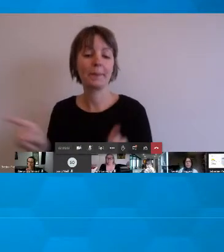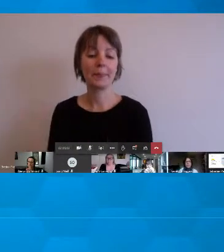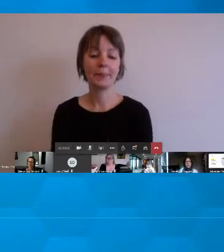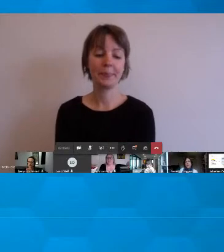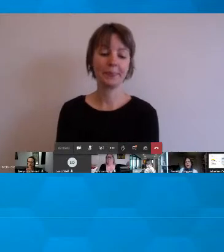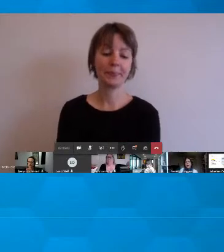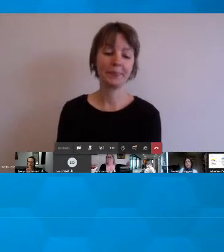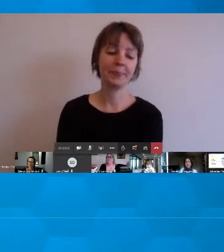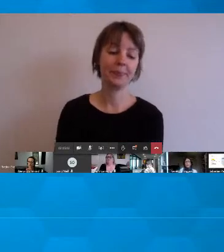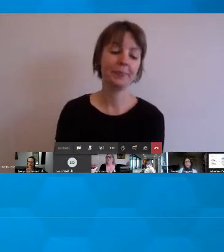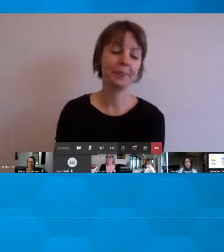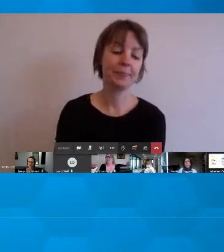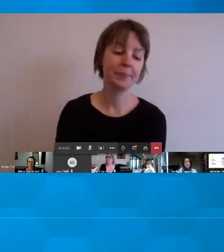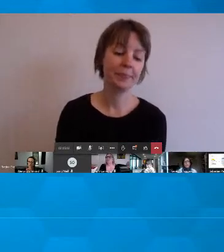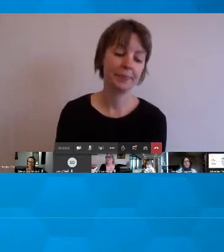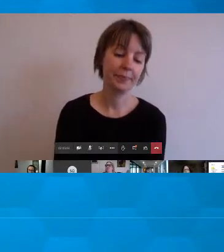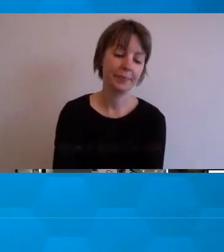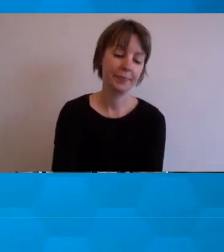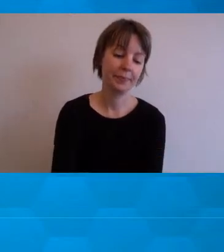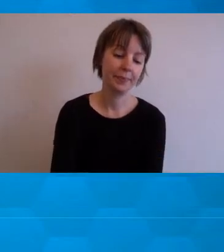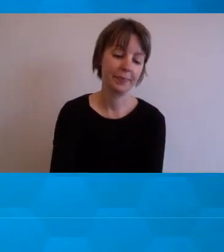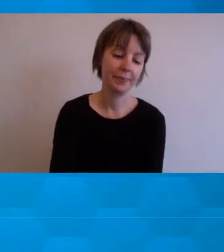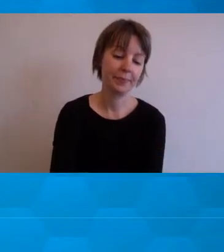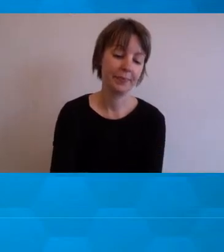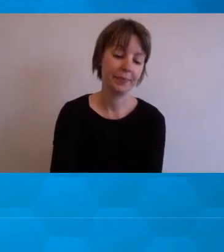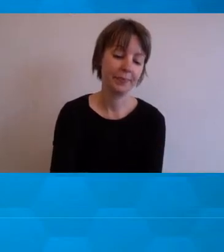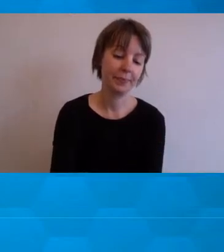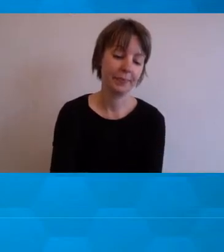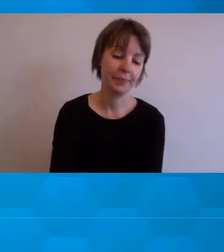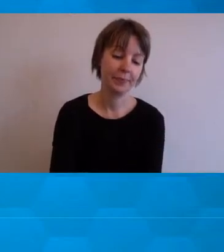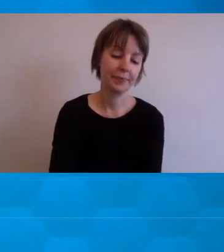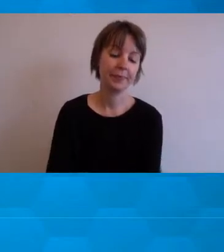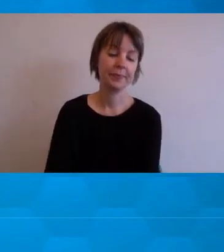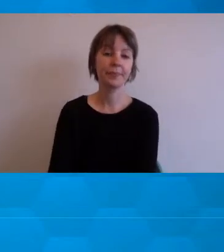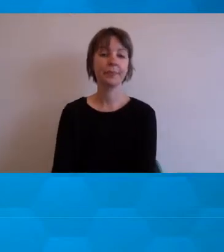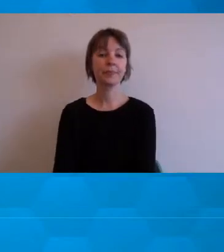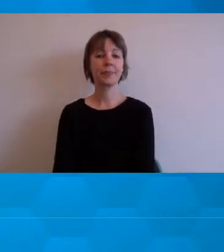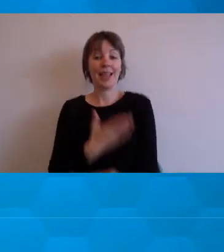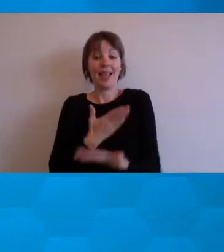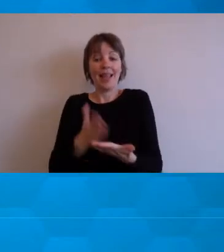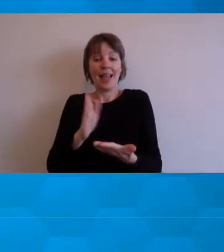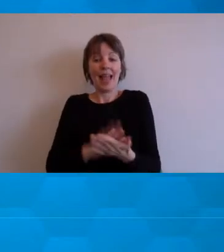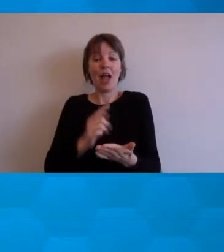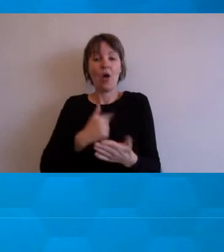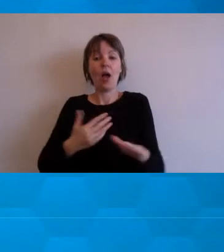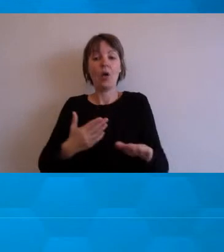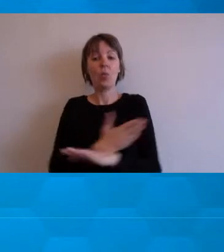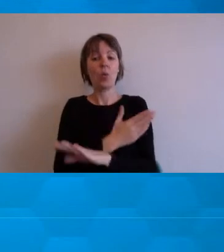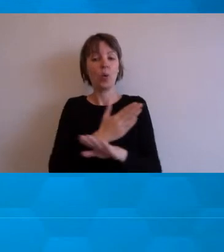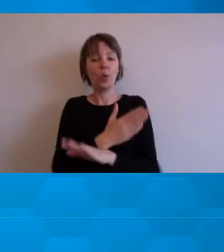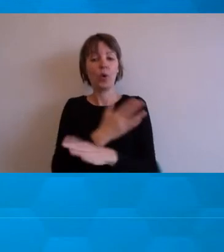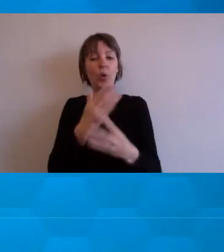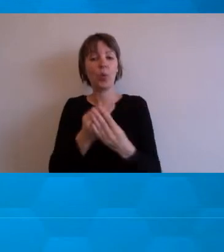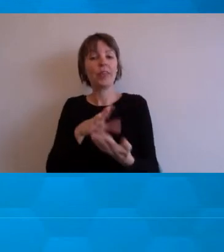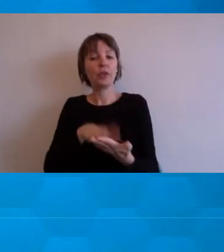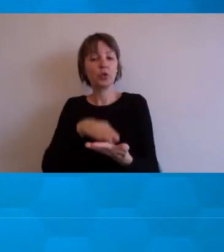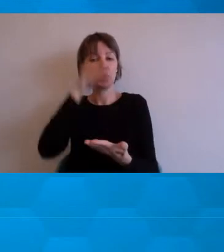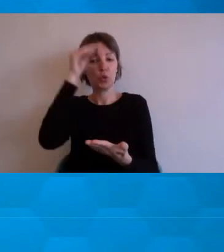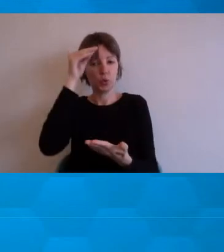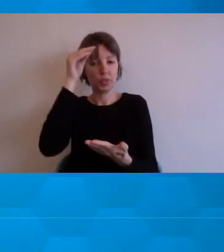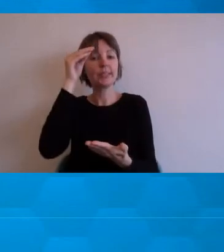So this is how I would work with the students across the whole unit. So I do. I don't necessarily